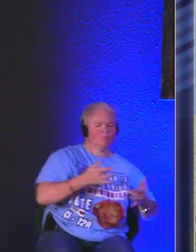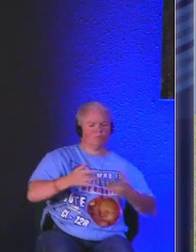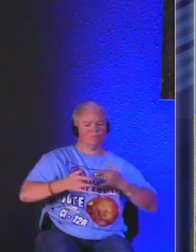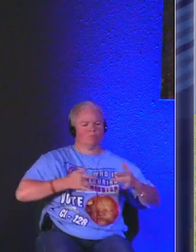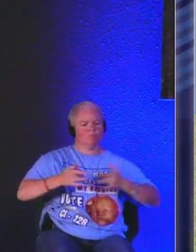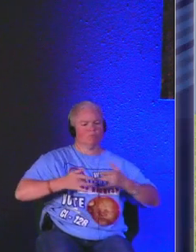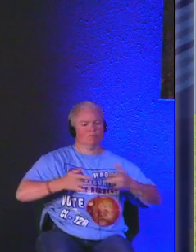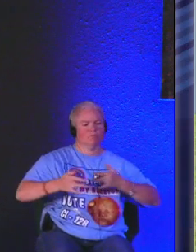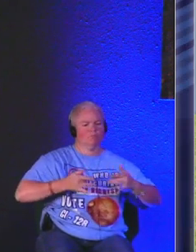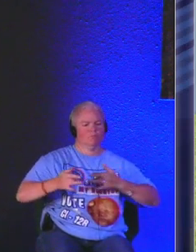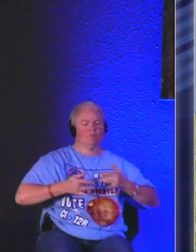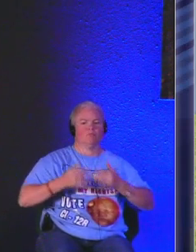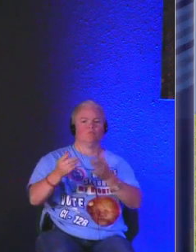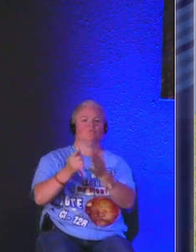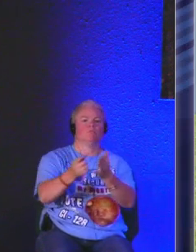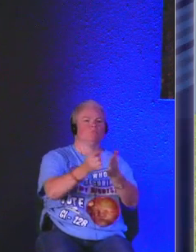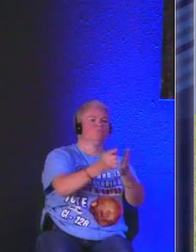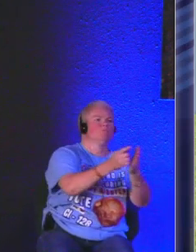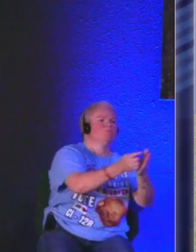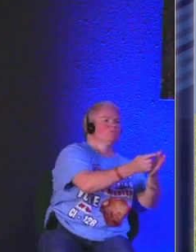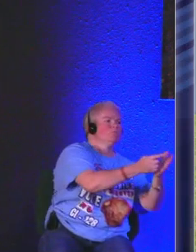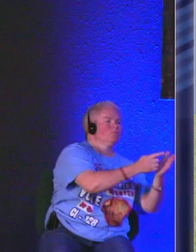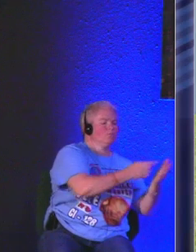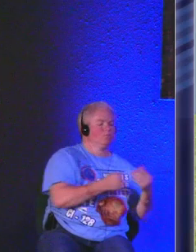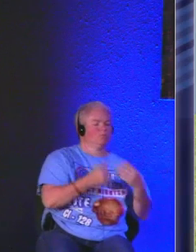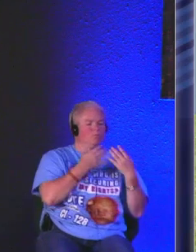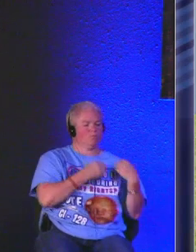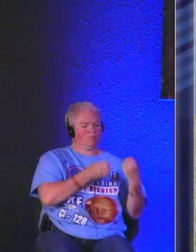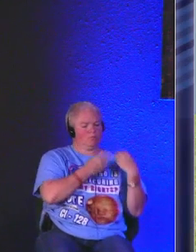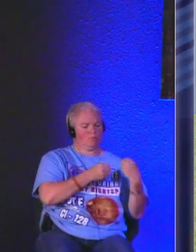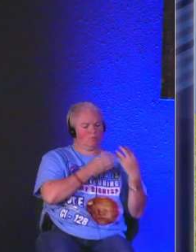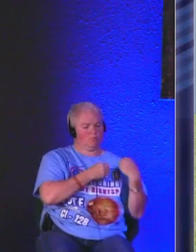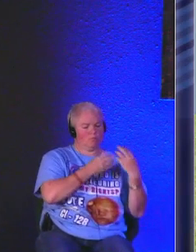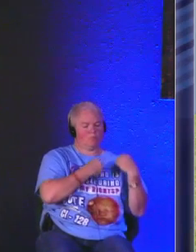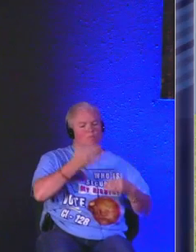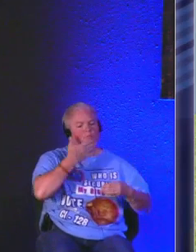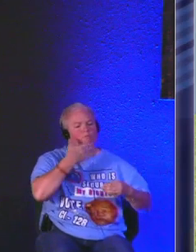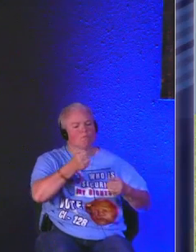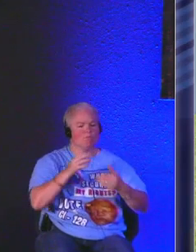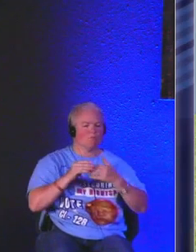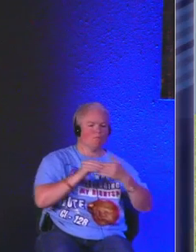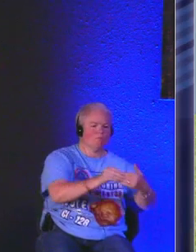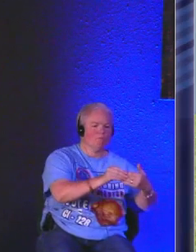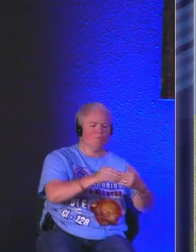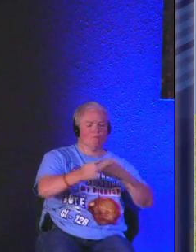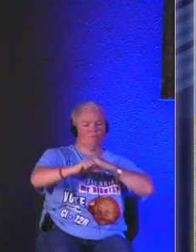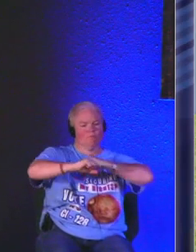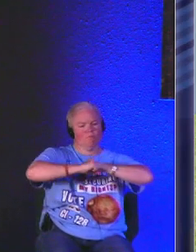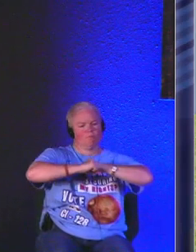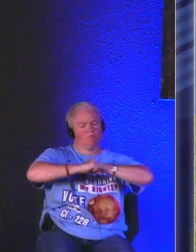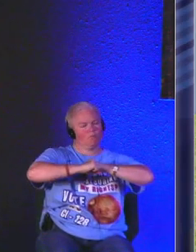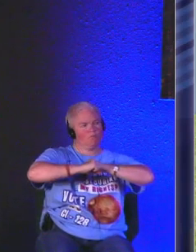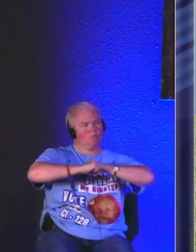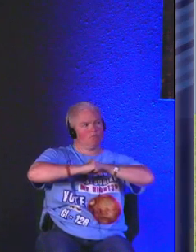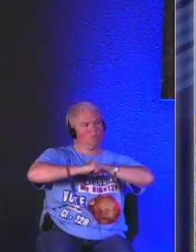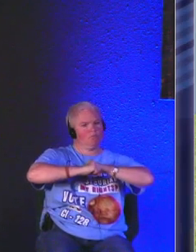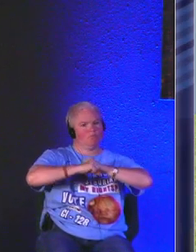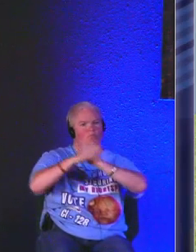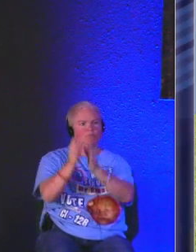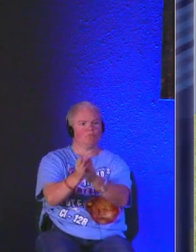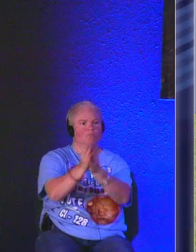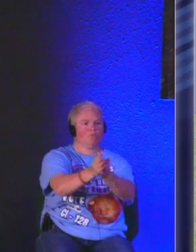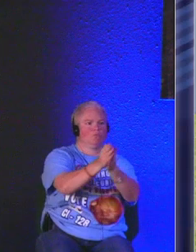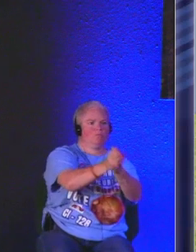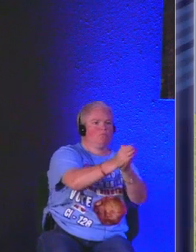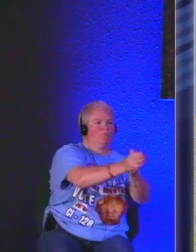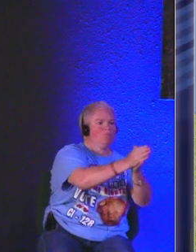concerned for each one of us he desires to love us to care for us to guide us to protect each